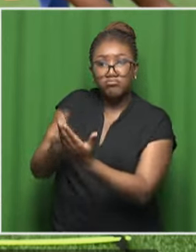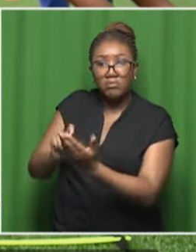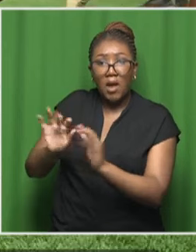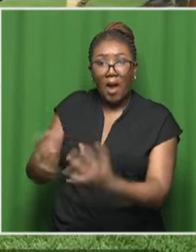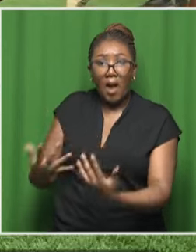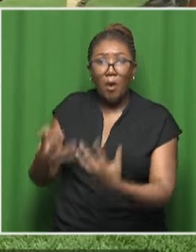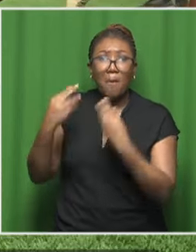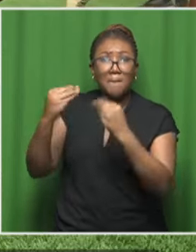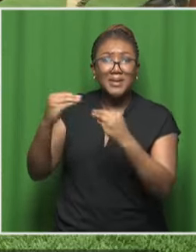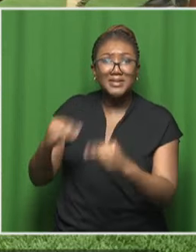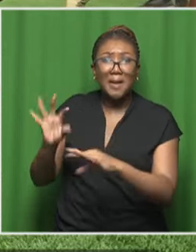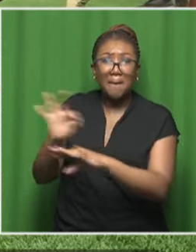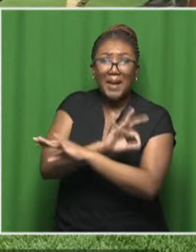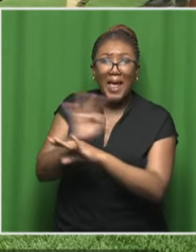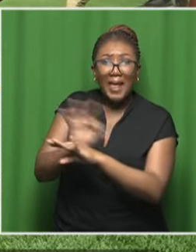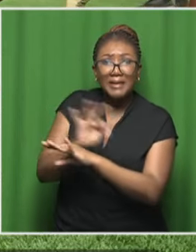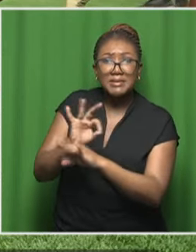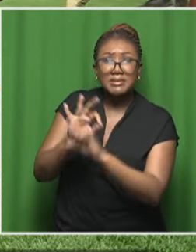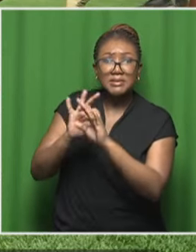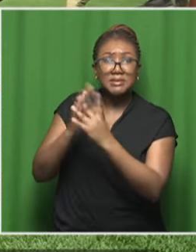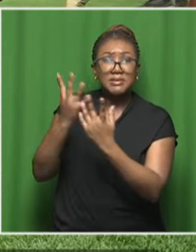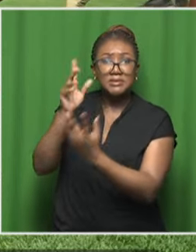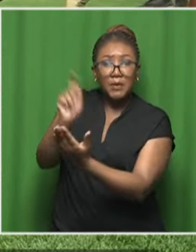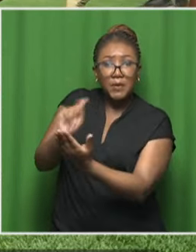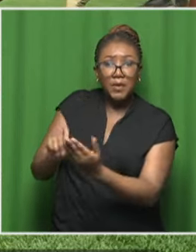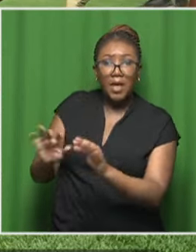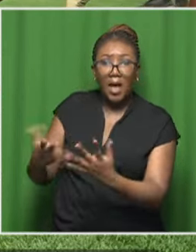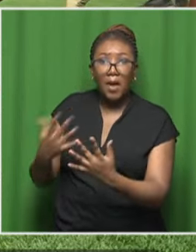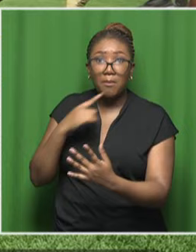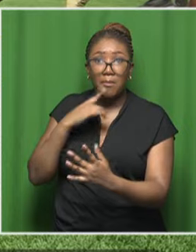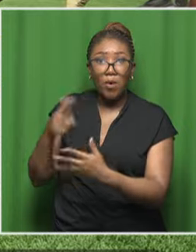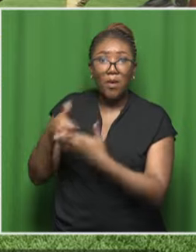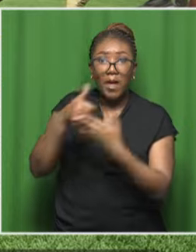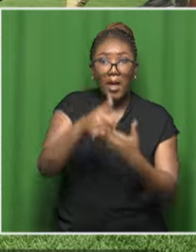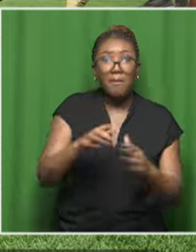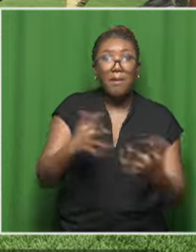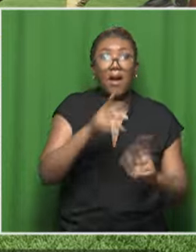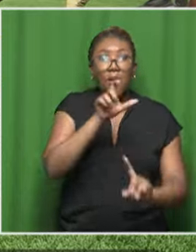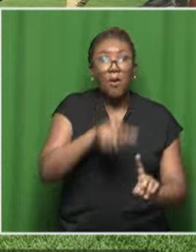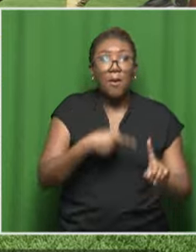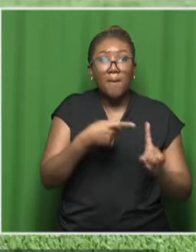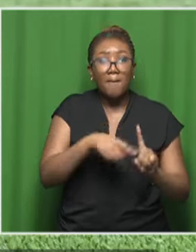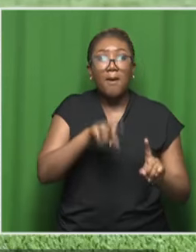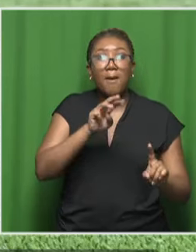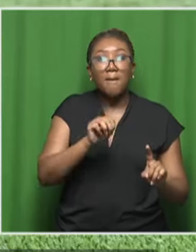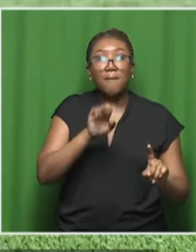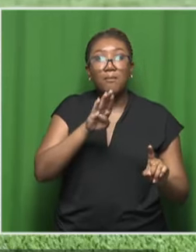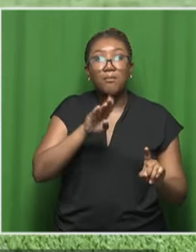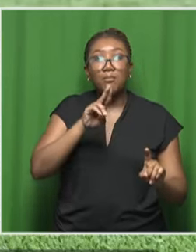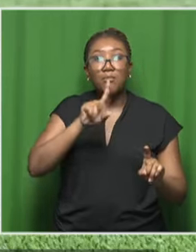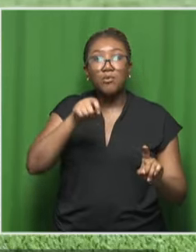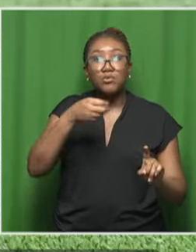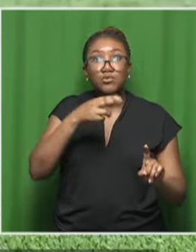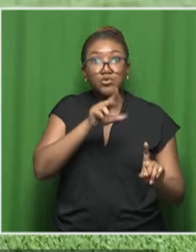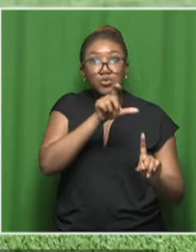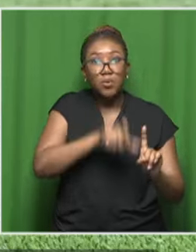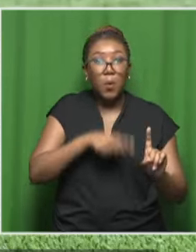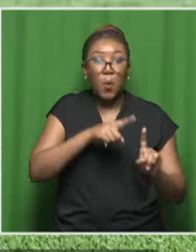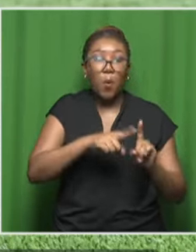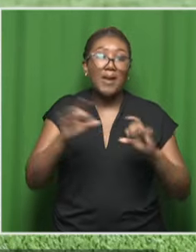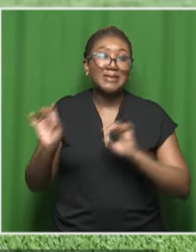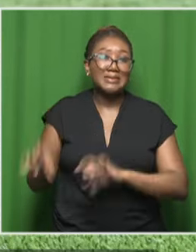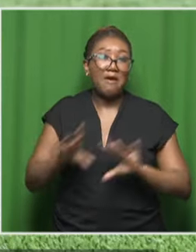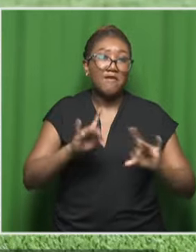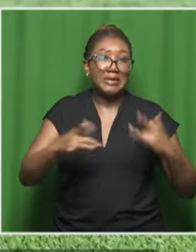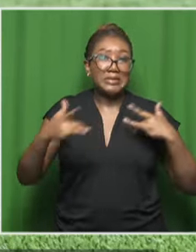me about your desire then to assist Patrick Butsu when you heard about the challenges that he was going through and how you